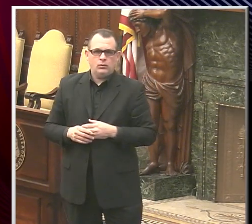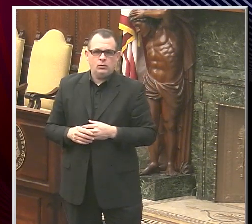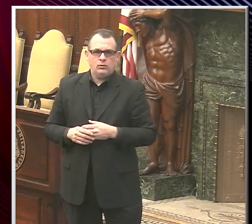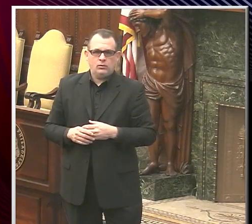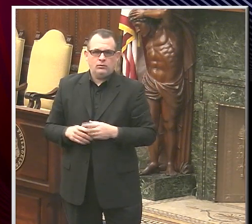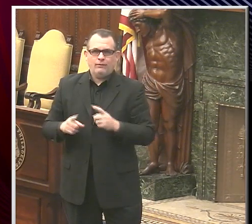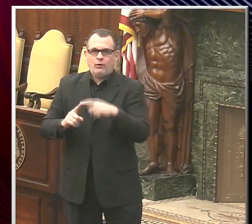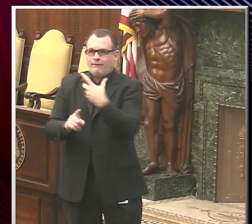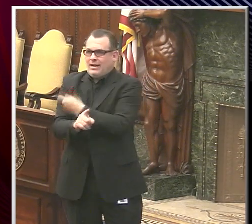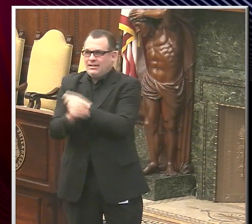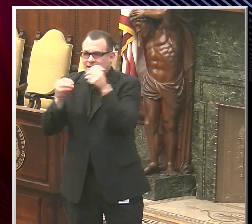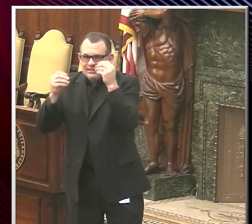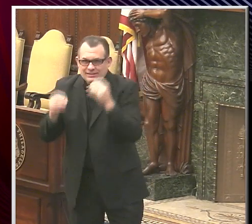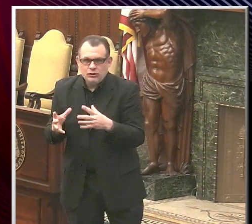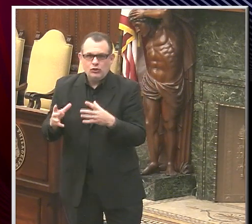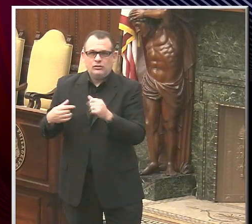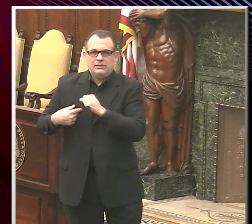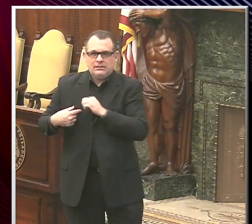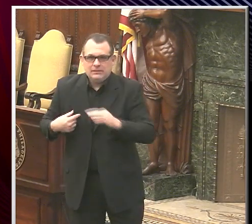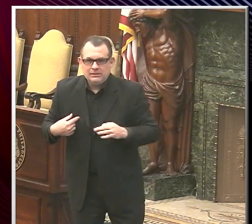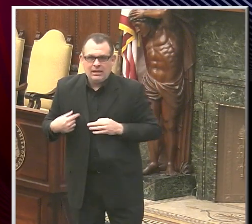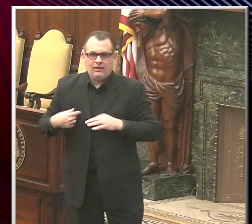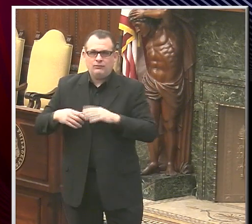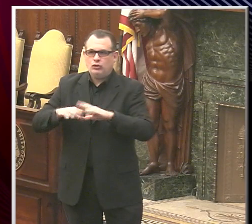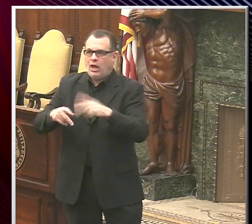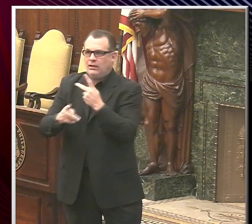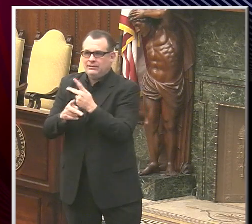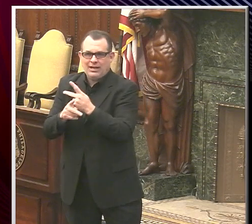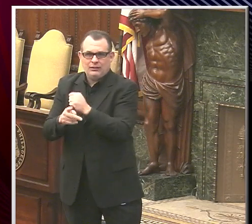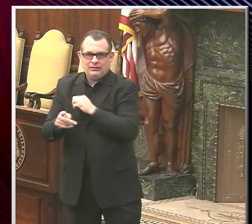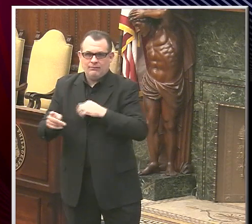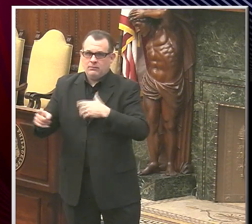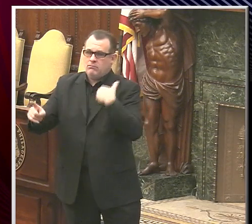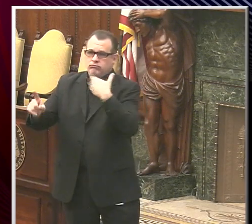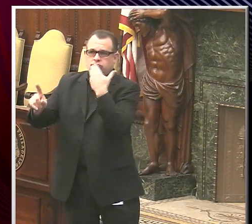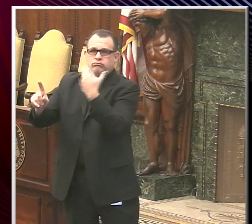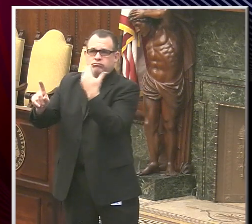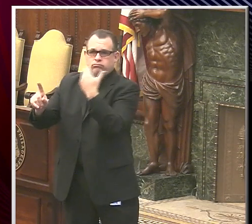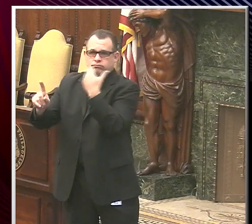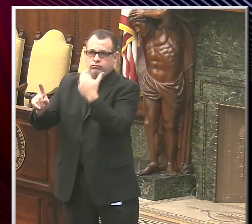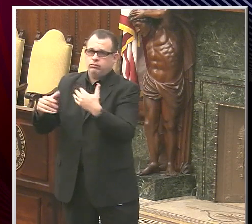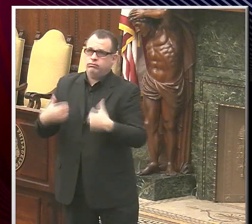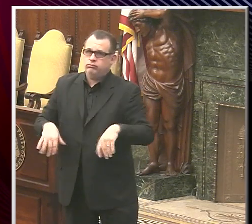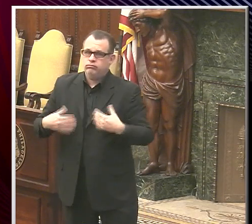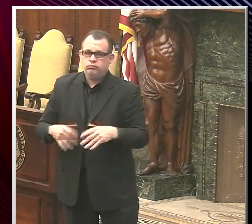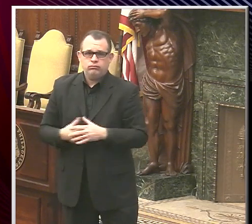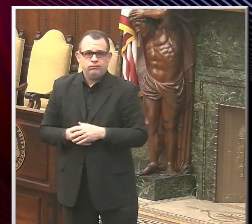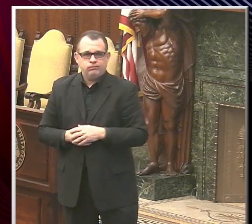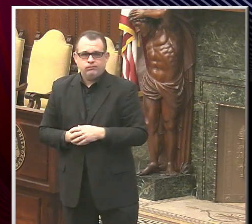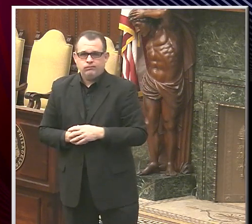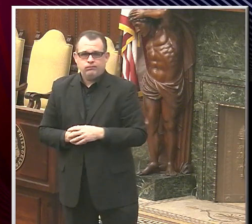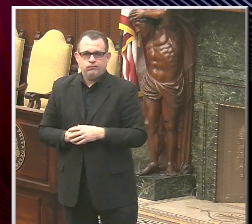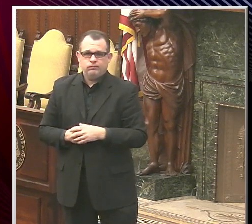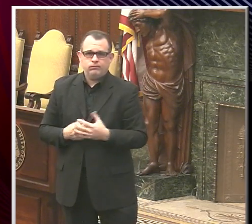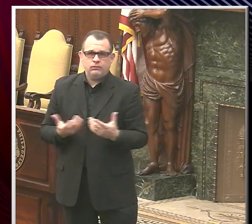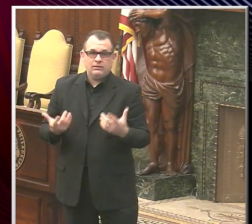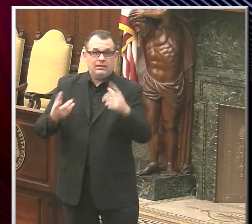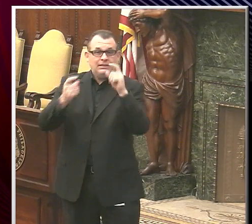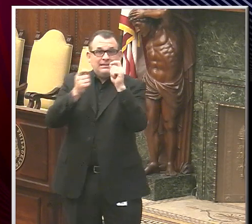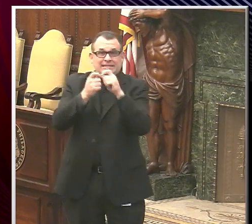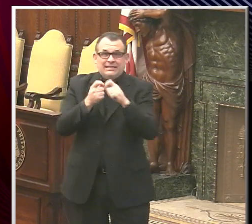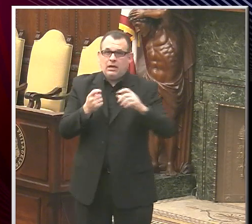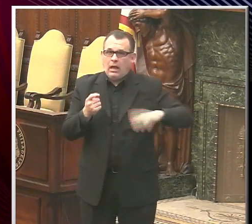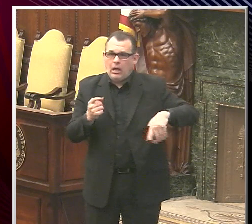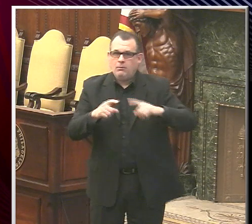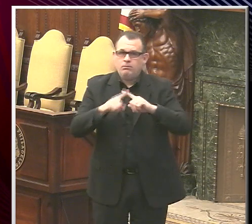teachers, support staff, and child care staff. I really want to thank them for doing that. Now there are many details to be worked out, but here's the current plan.